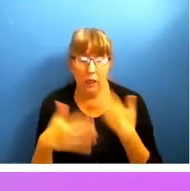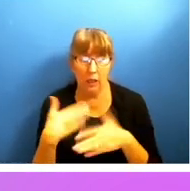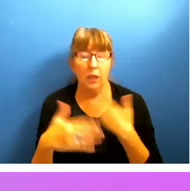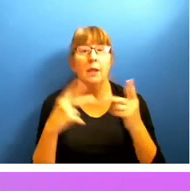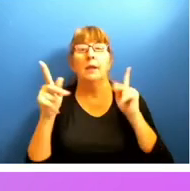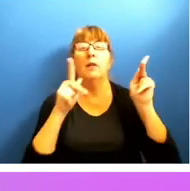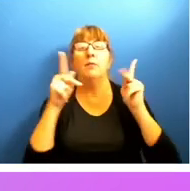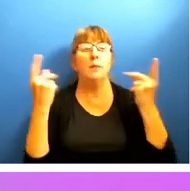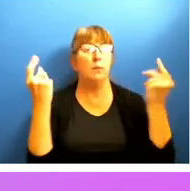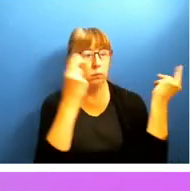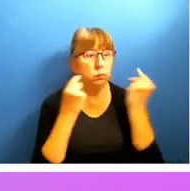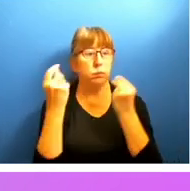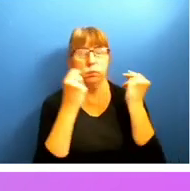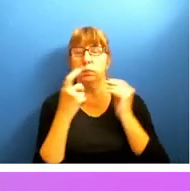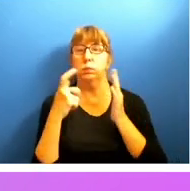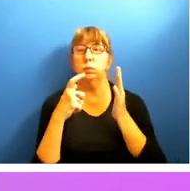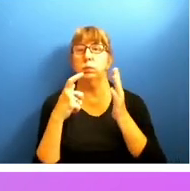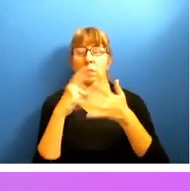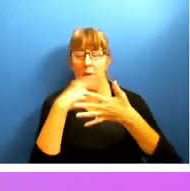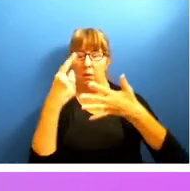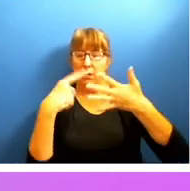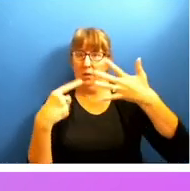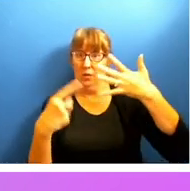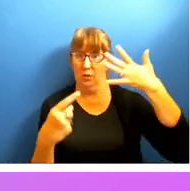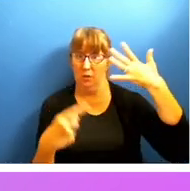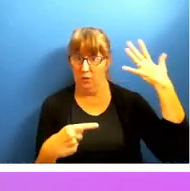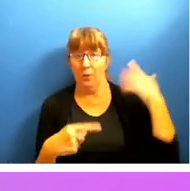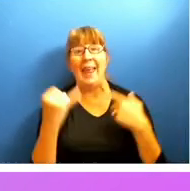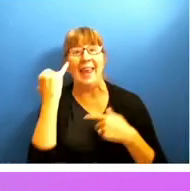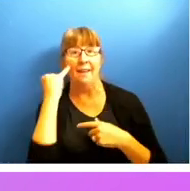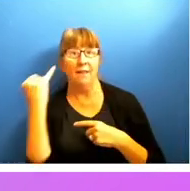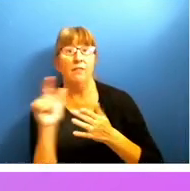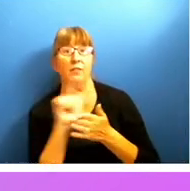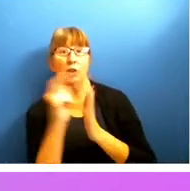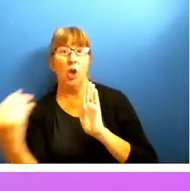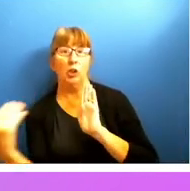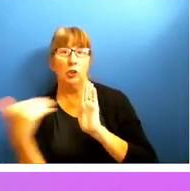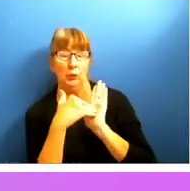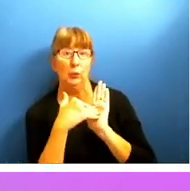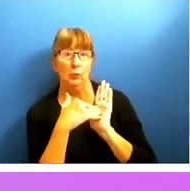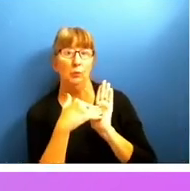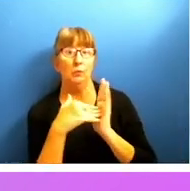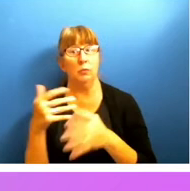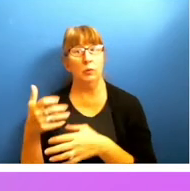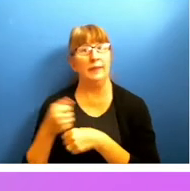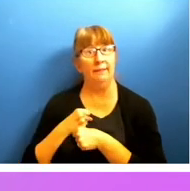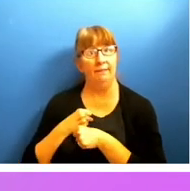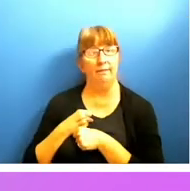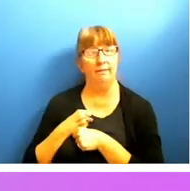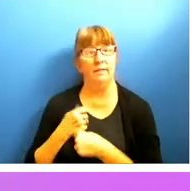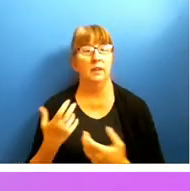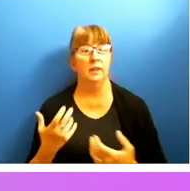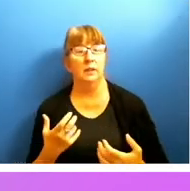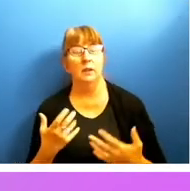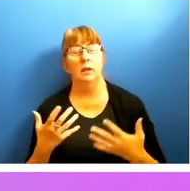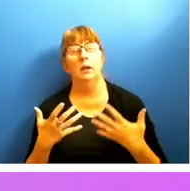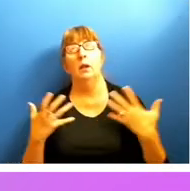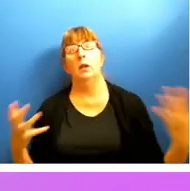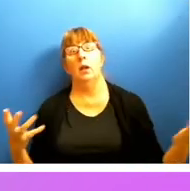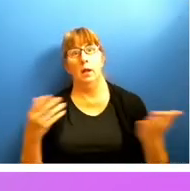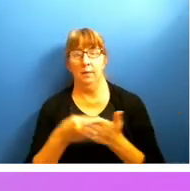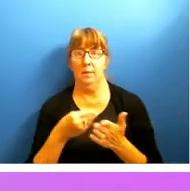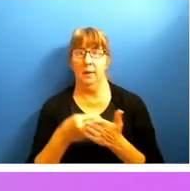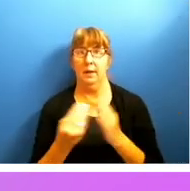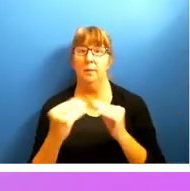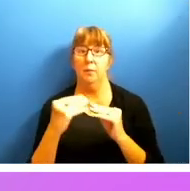doing things that are required when you receive and have to process a lawsuit inside of your company. An immense amount of money, much higher